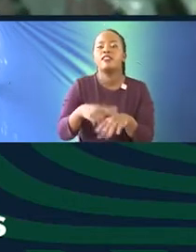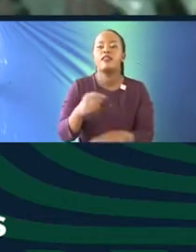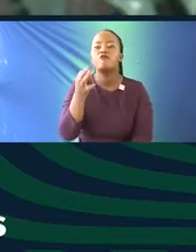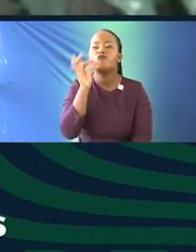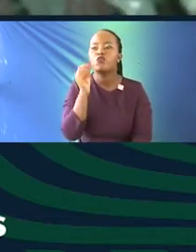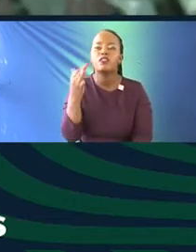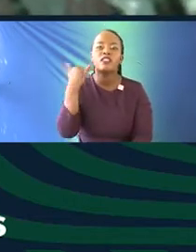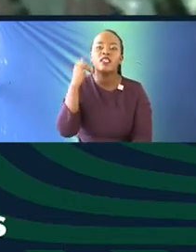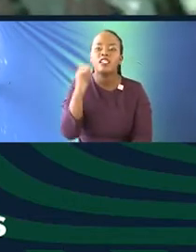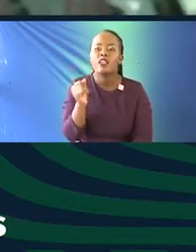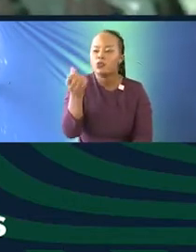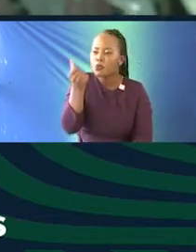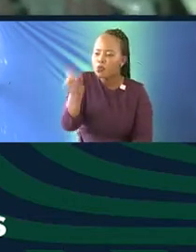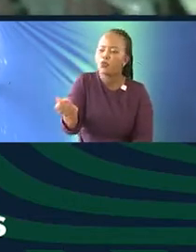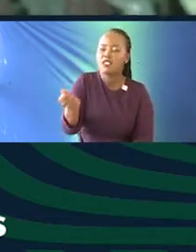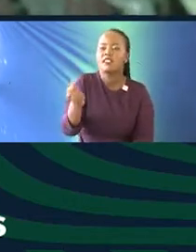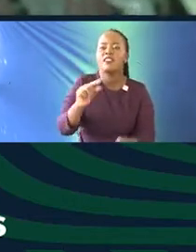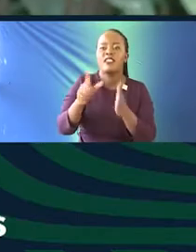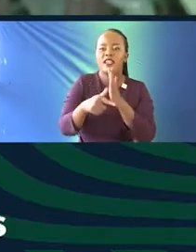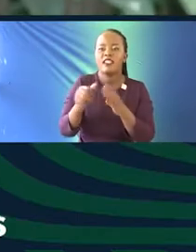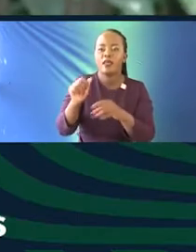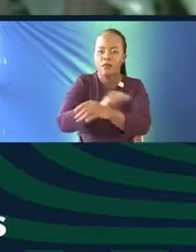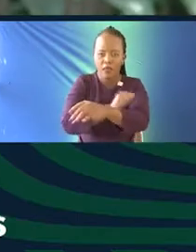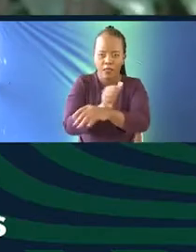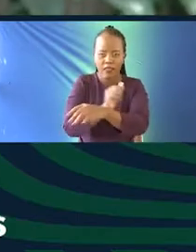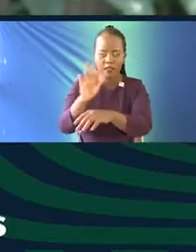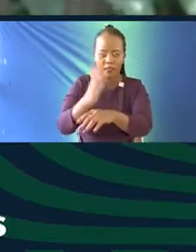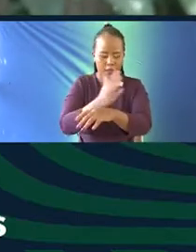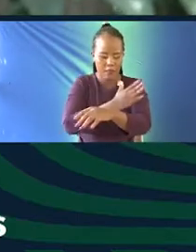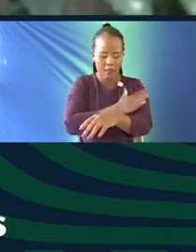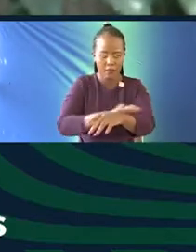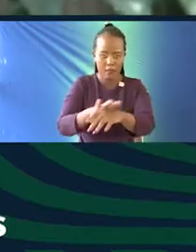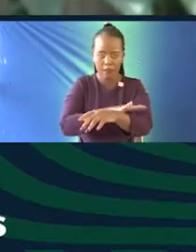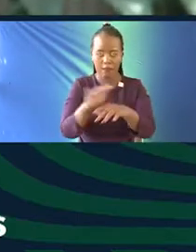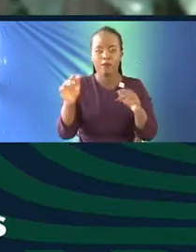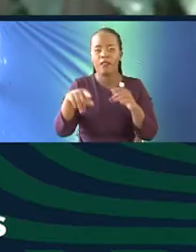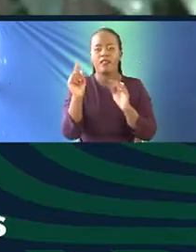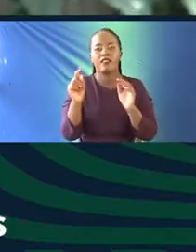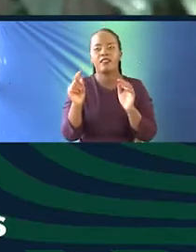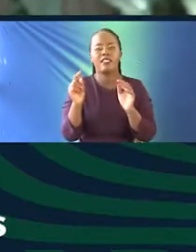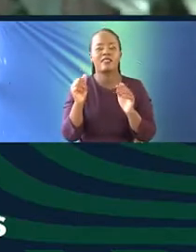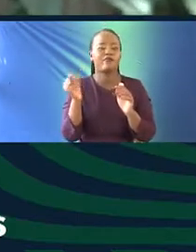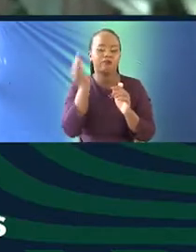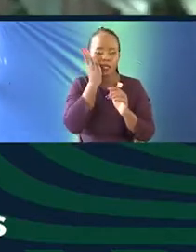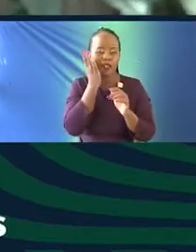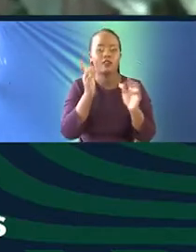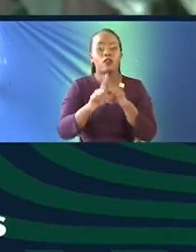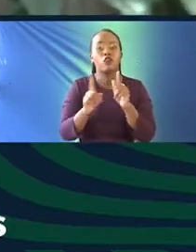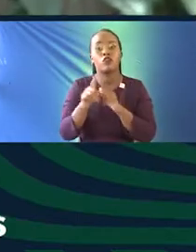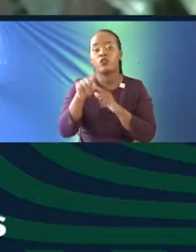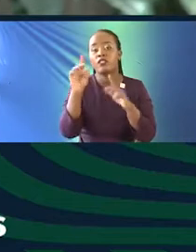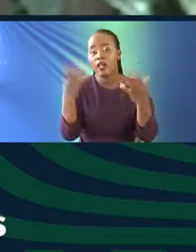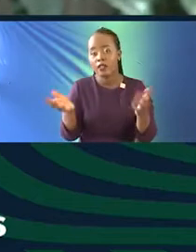and when you have a cut or bruises, you squeeze it in. It's anti-inflammatory, antiviral, it's quite bitter. So that's,